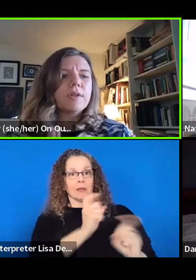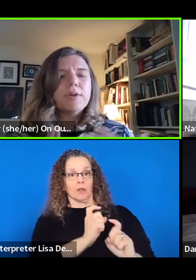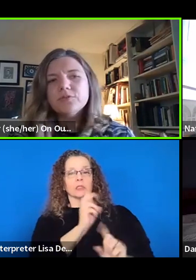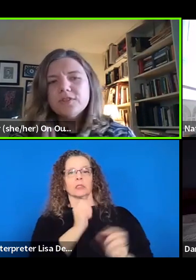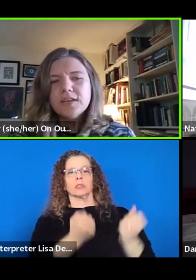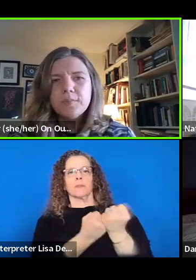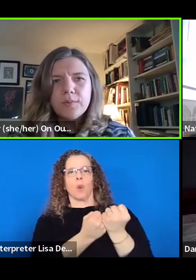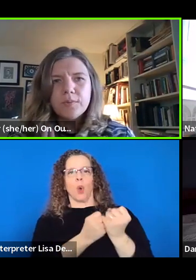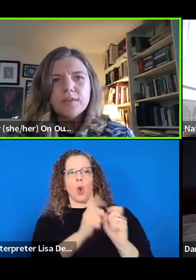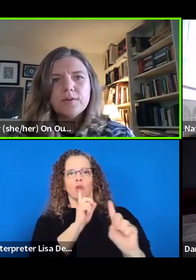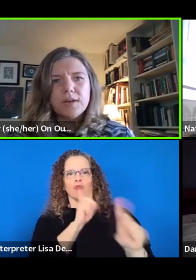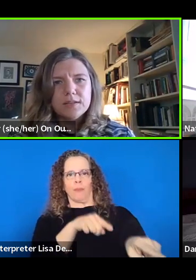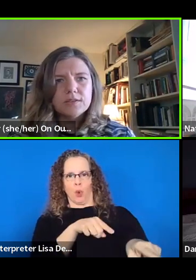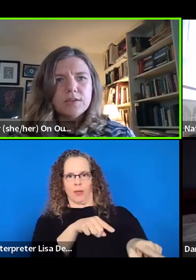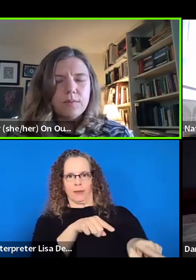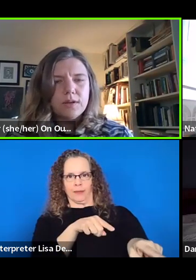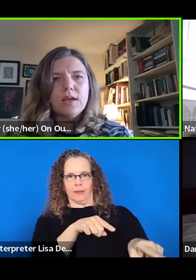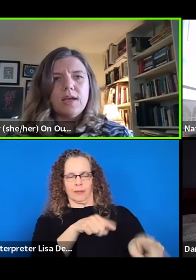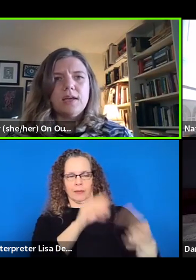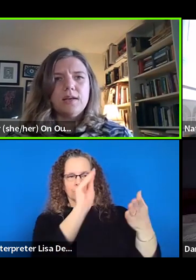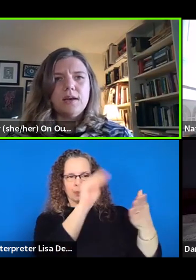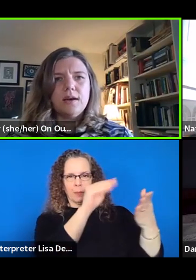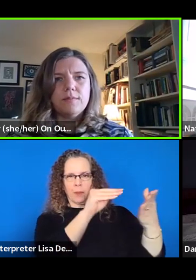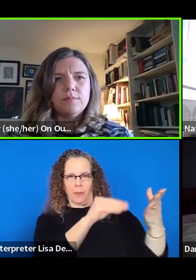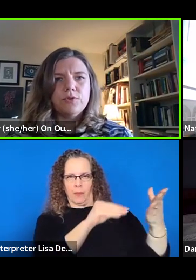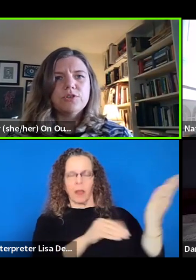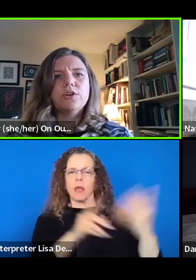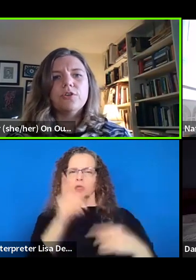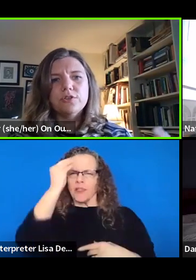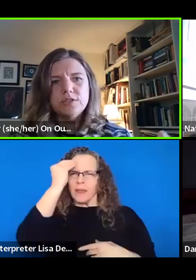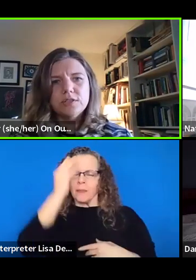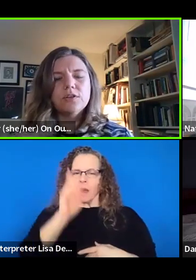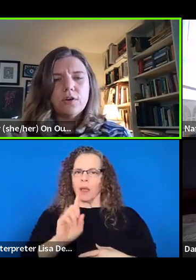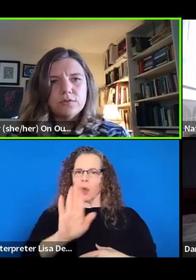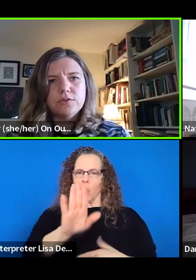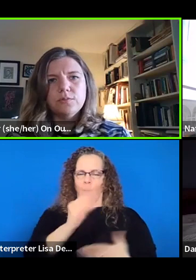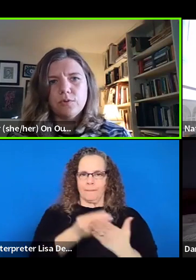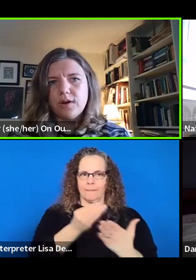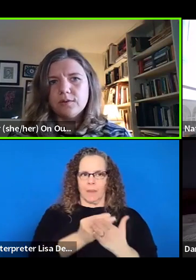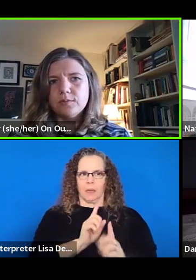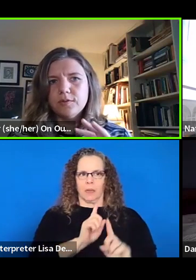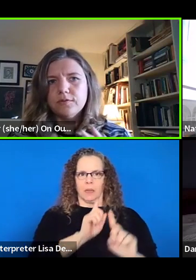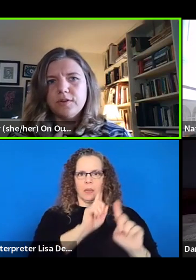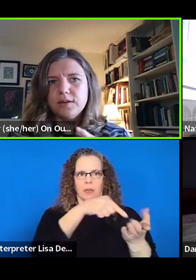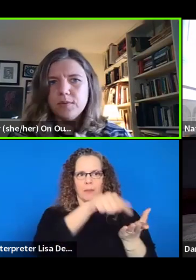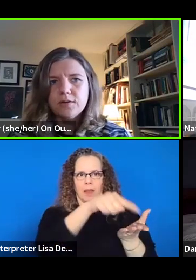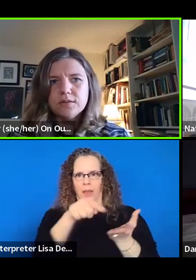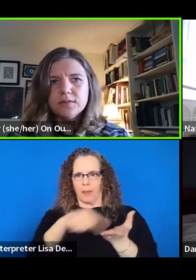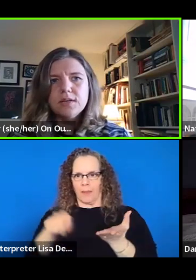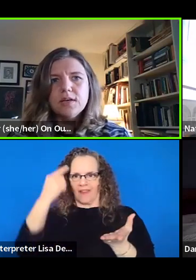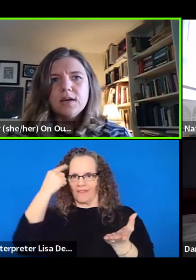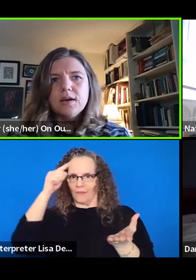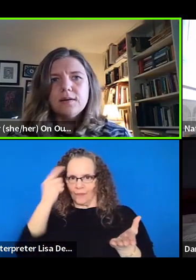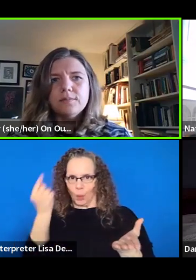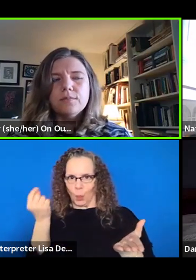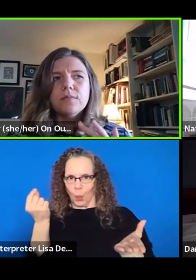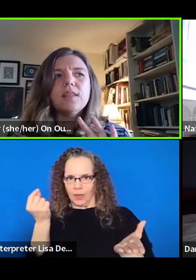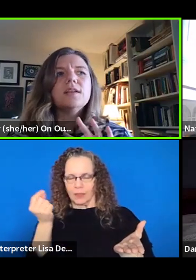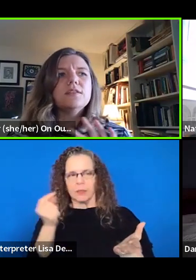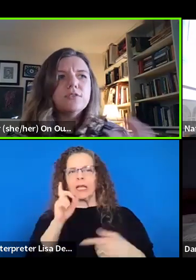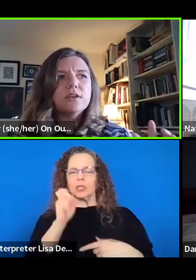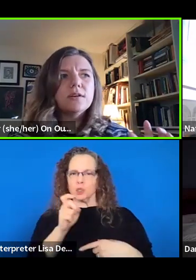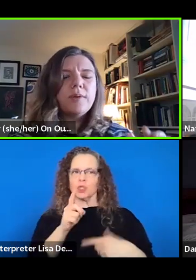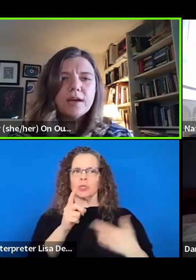um, people should think about where their money is going and, um, we should encourage it to go to more equitable funding models. Um,